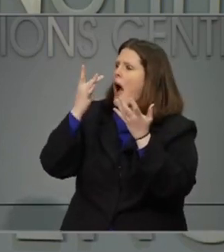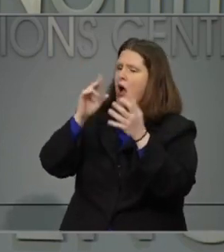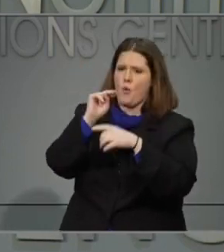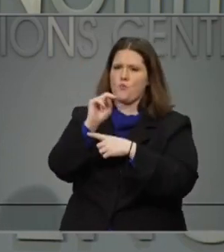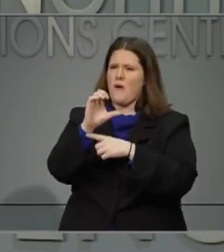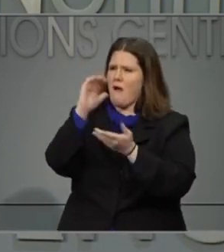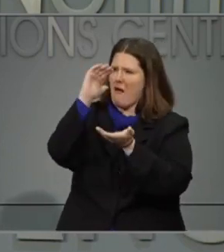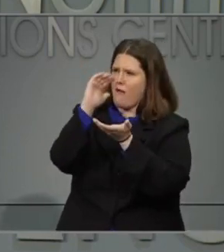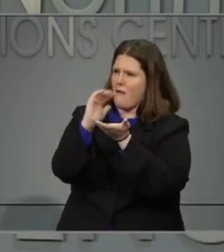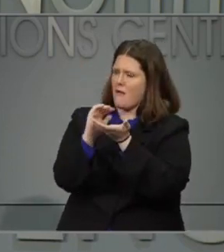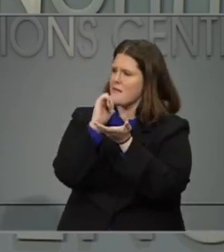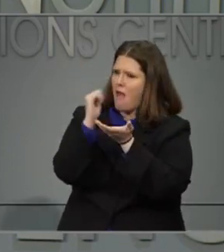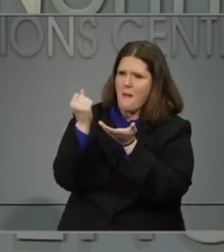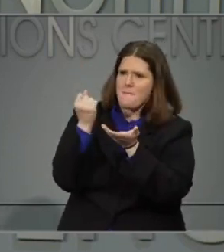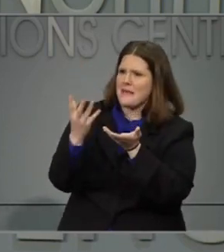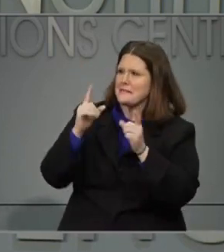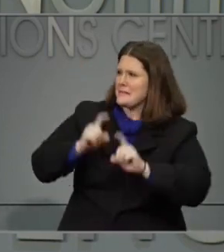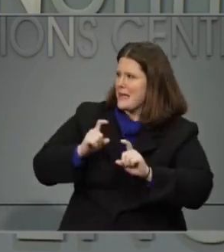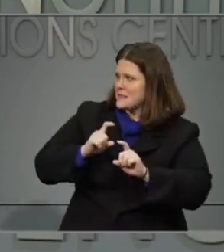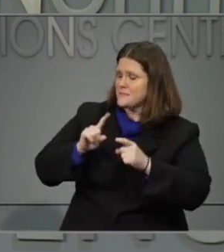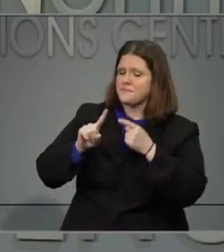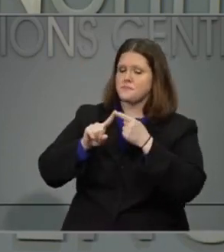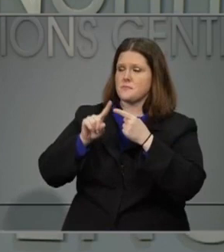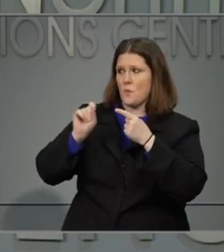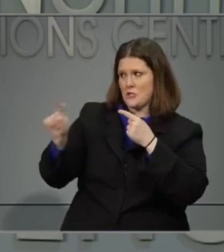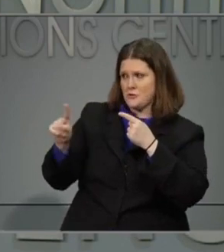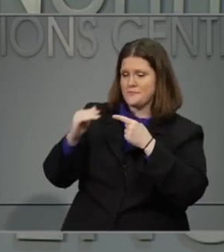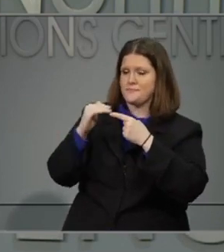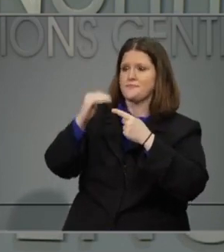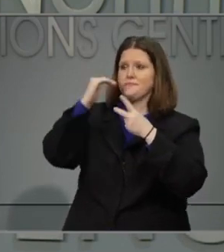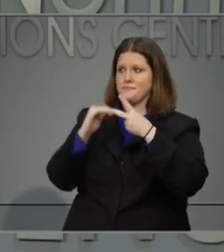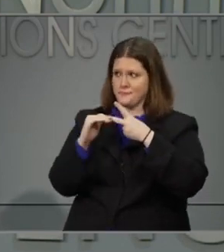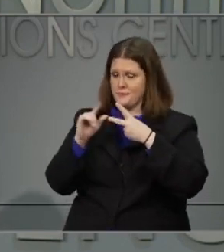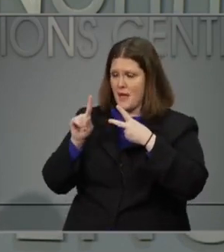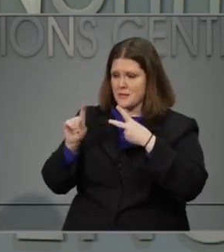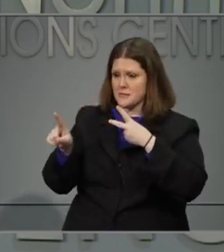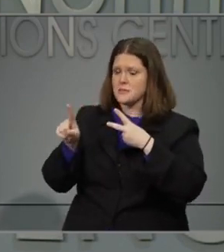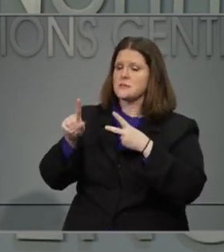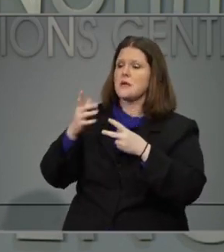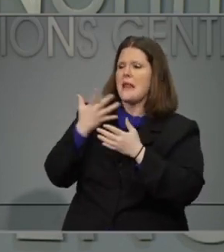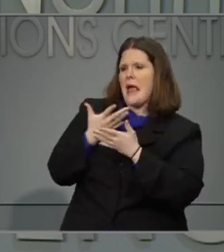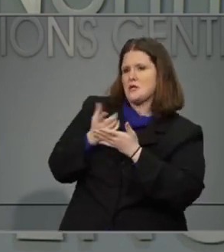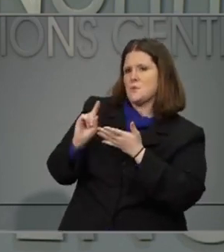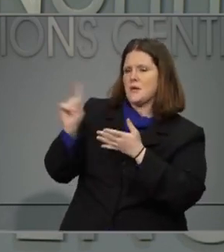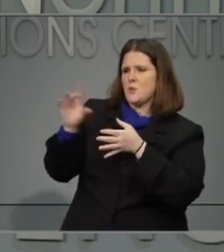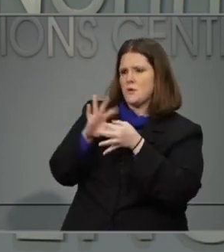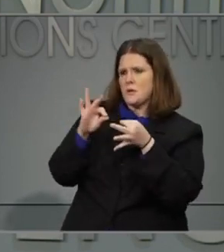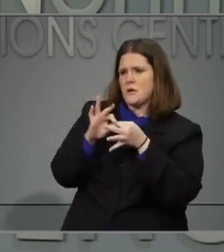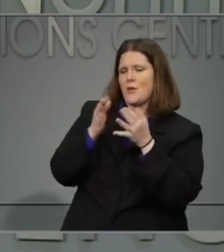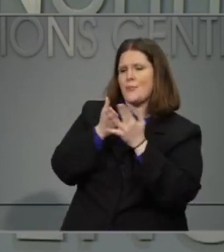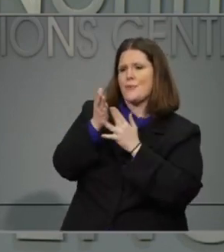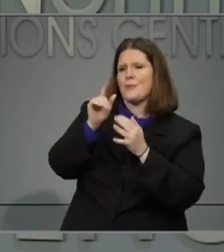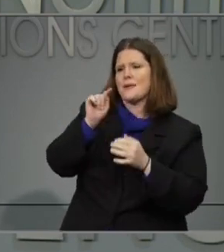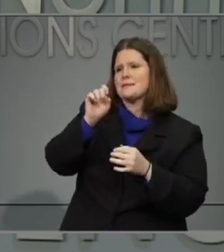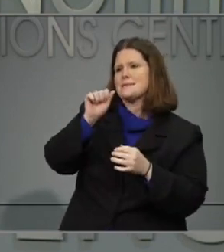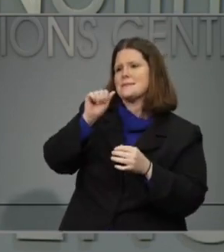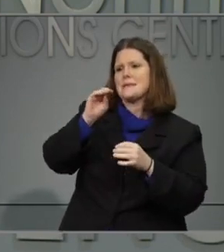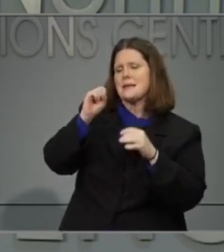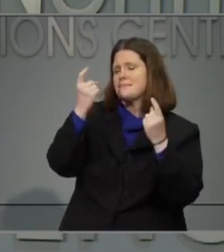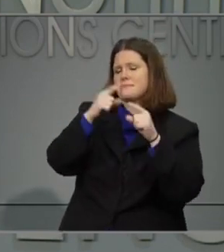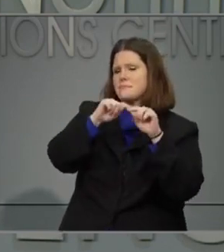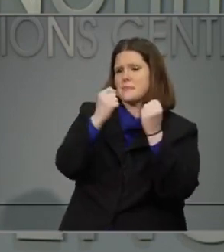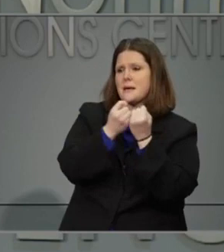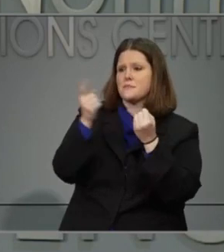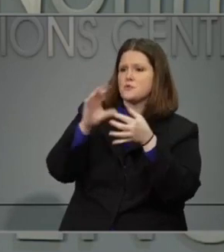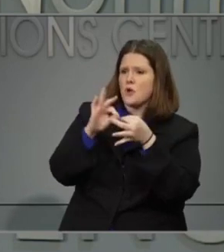getting to that number? And then, secondly, you had mentioned talking with NASCAR last week and the teams. Have you made any decisions about the Coca